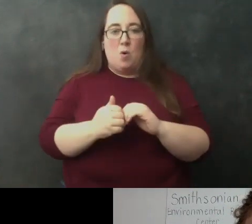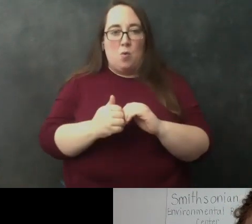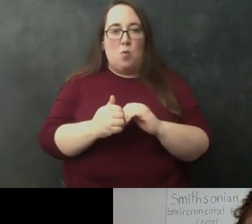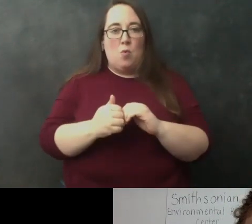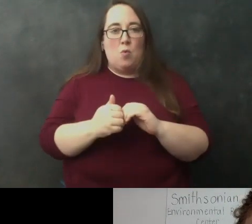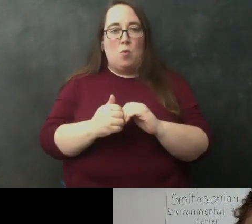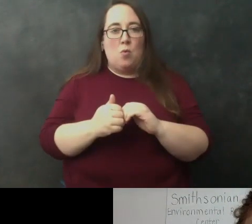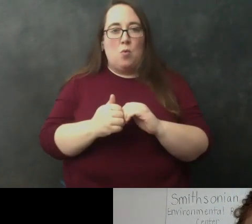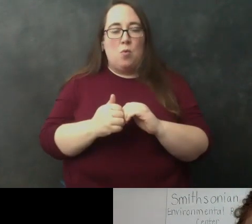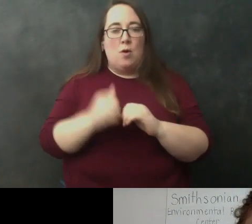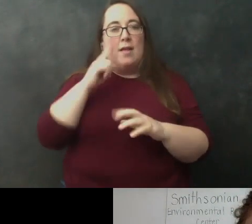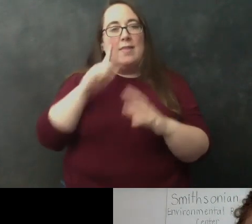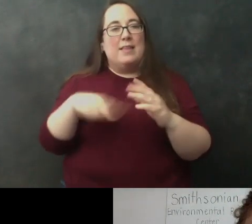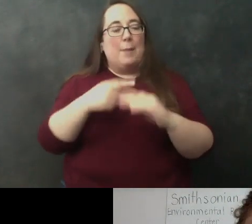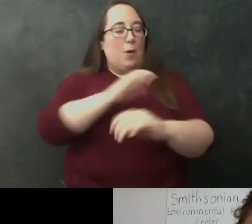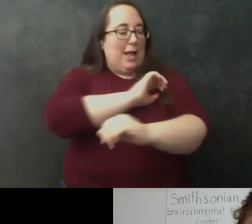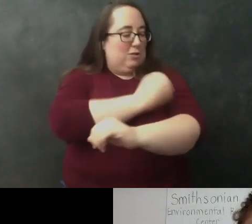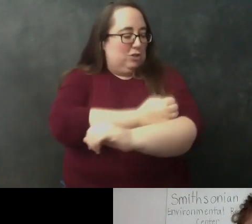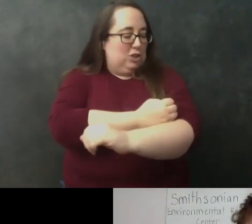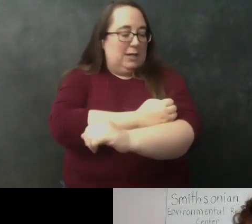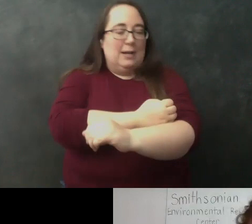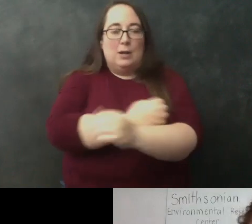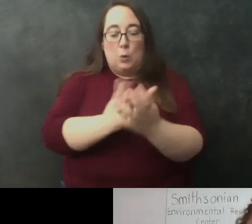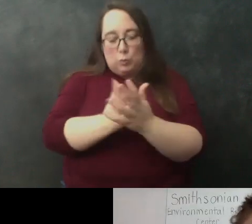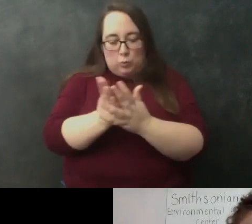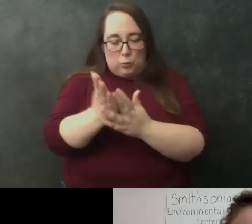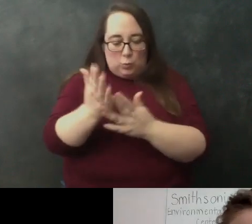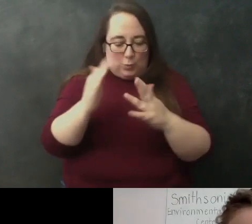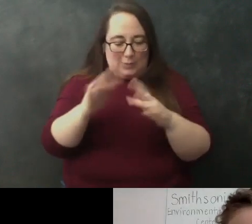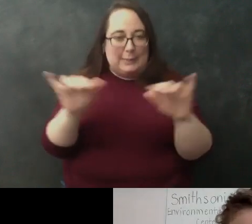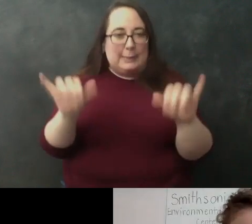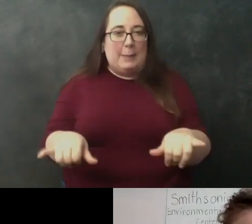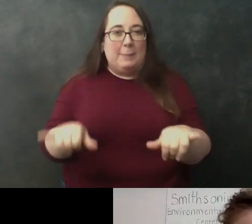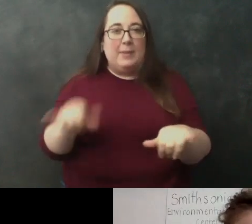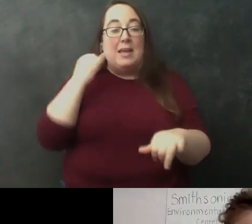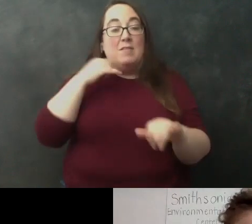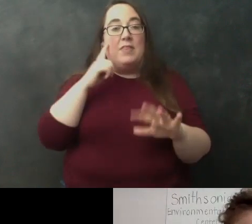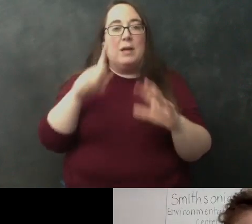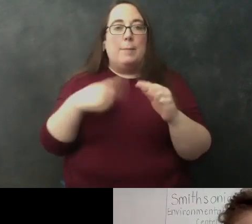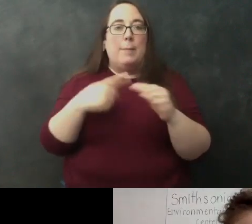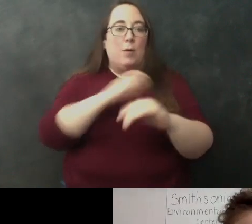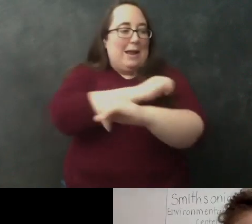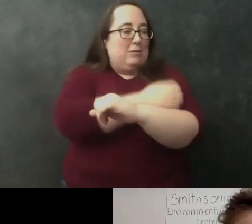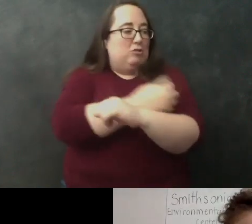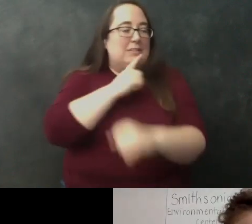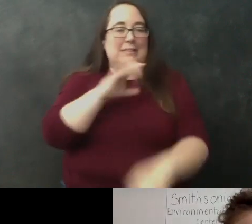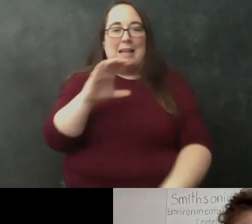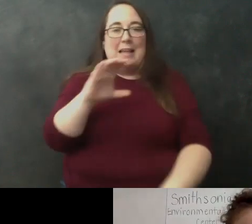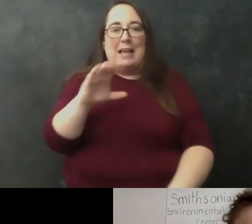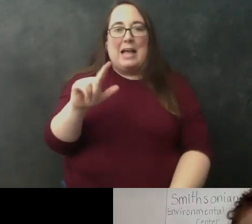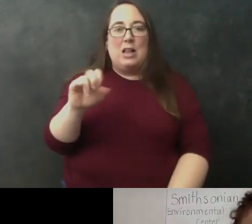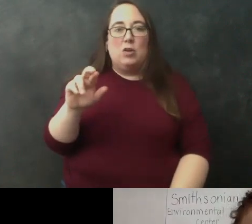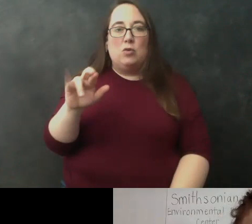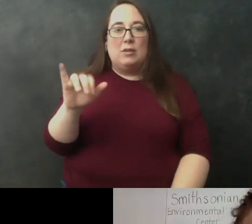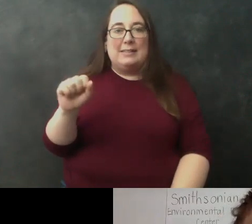you could think about like energy like moves through a system so if you think about energy as like calories right so our body